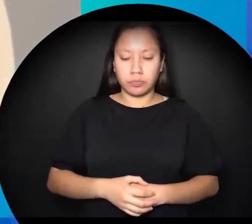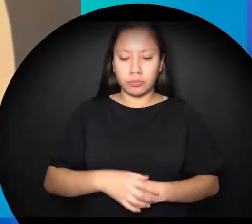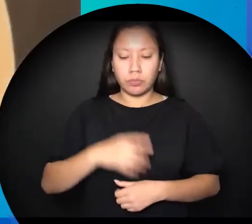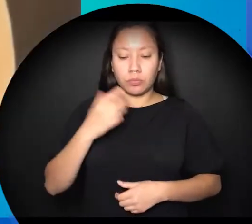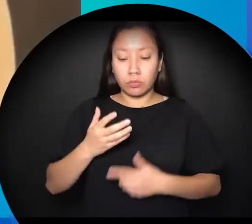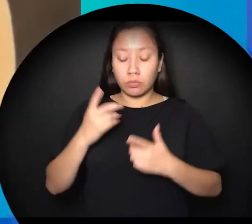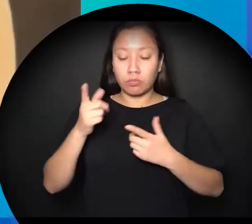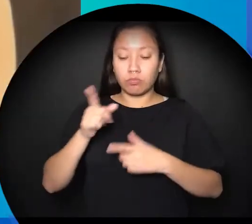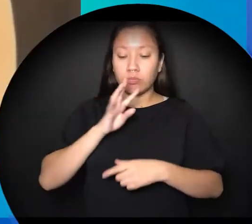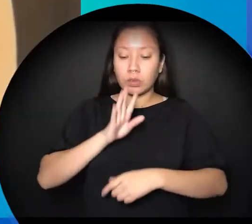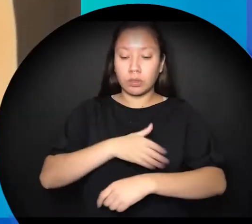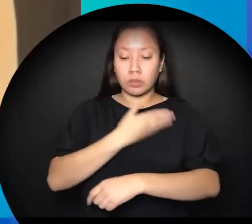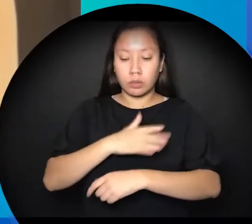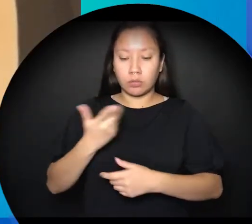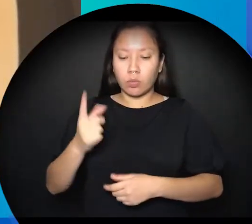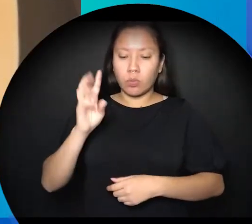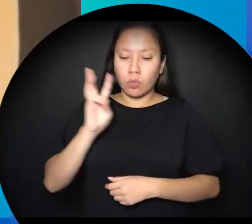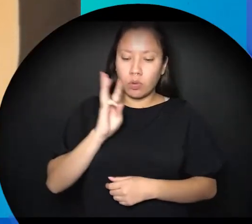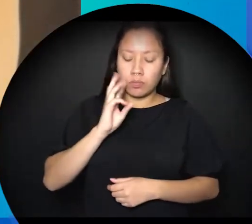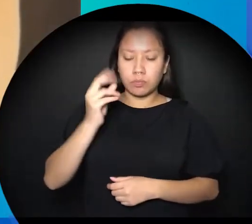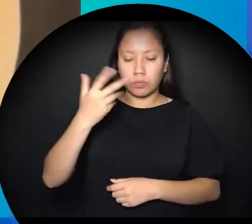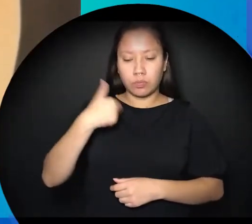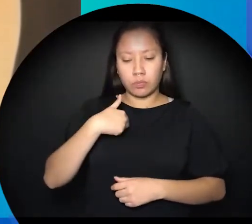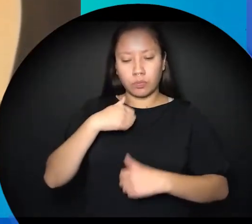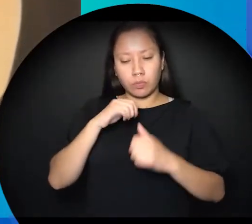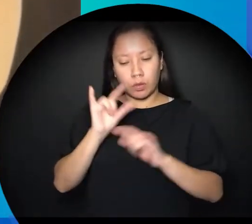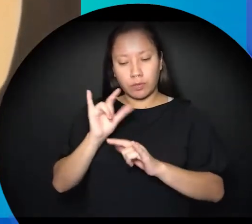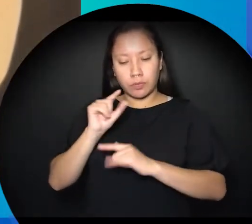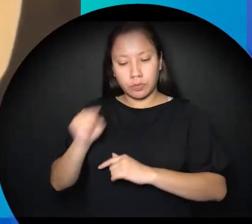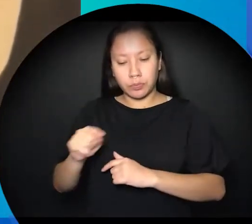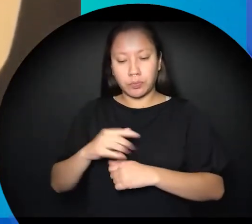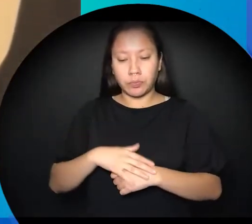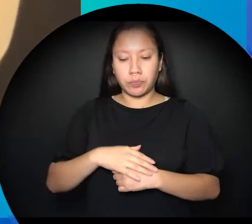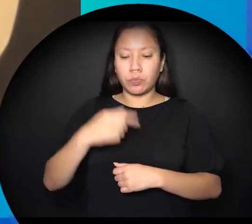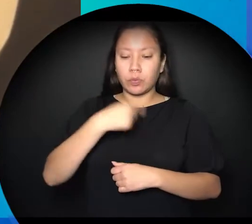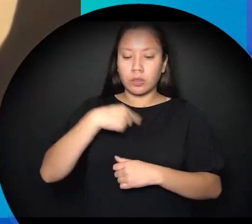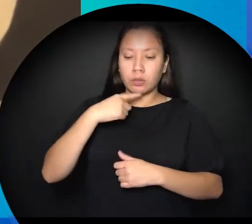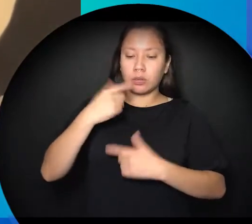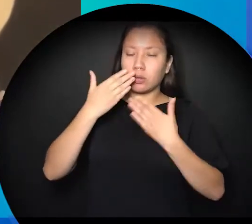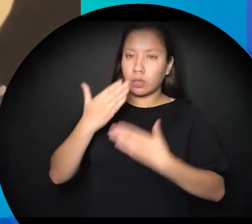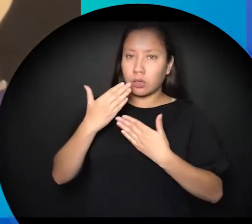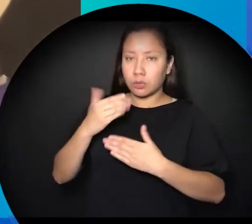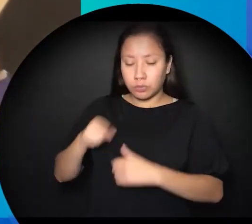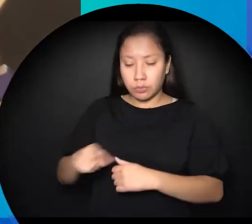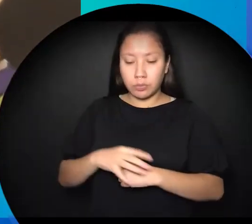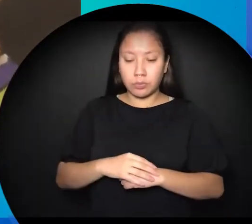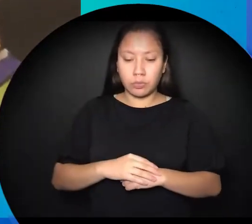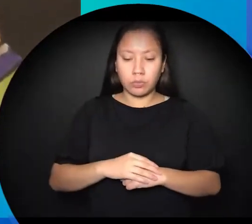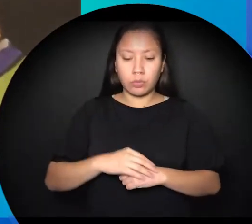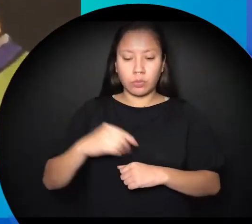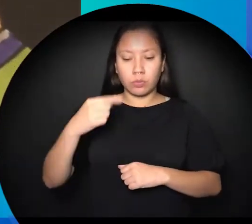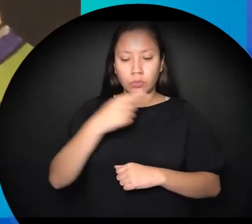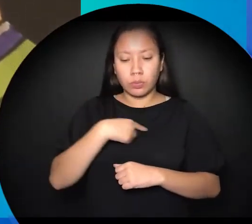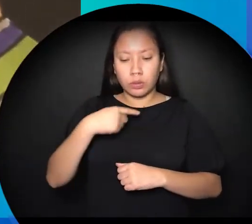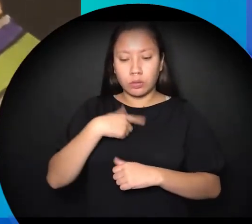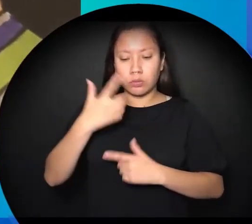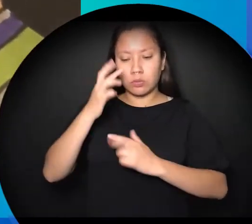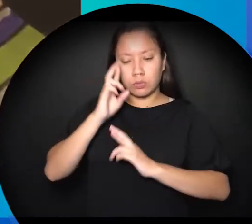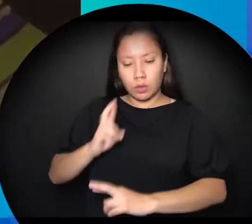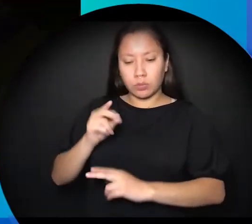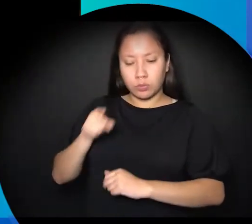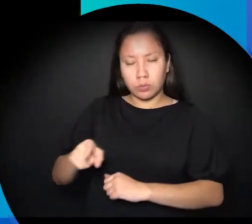one day the four salt Nipi will be reborn as clouds and be carried home on the wind said Nukomis